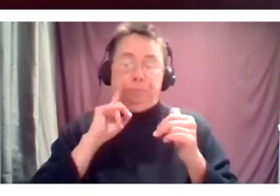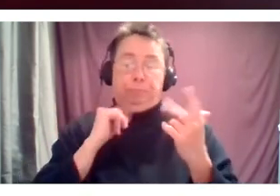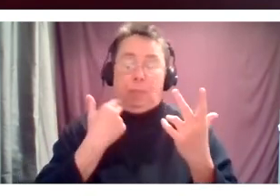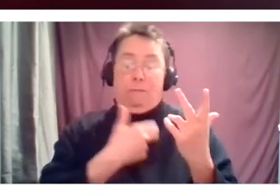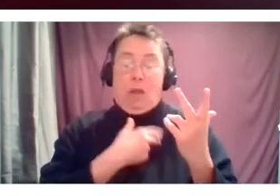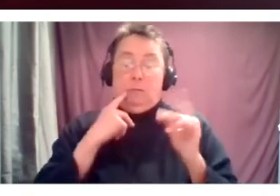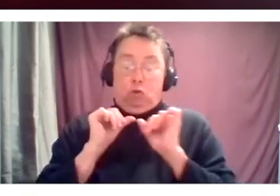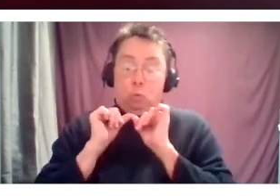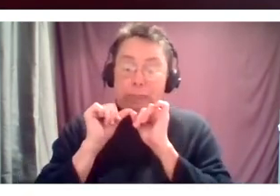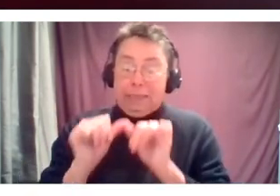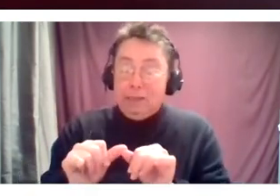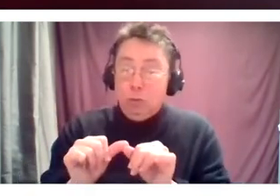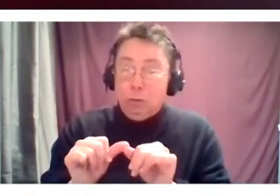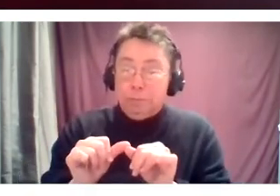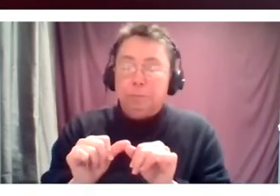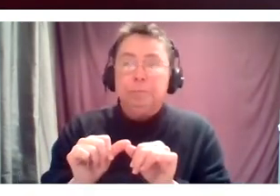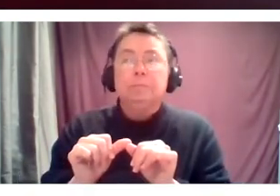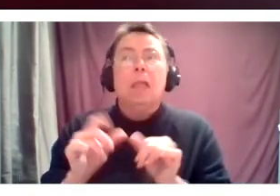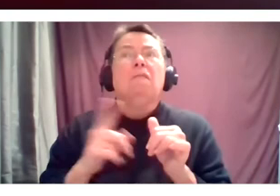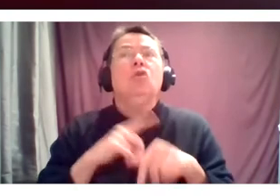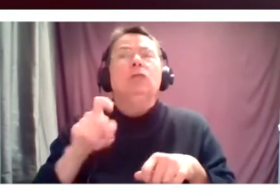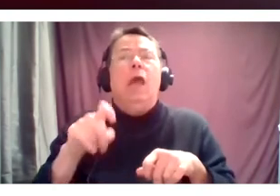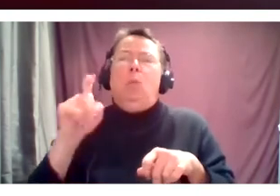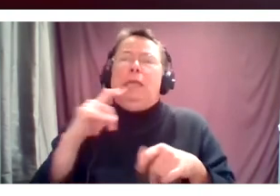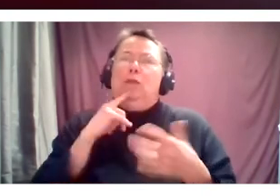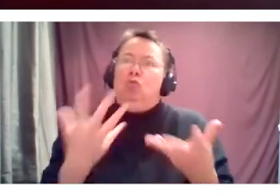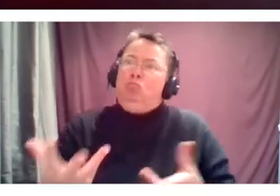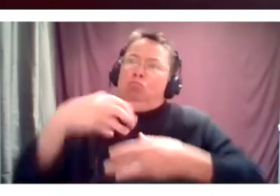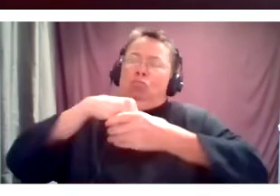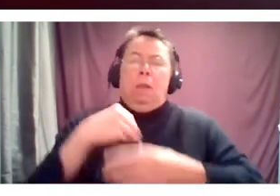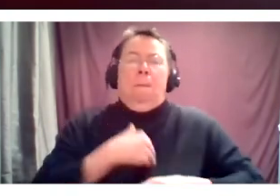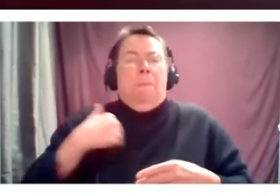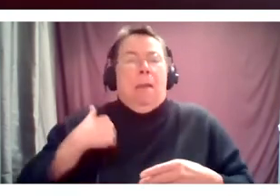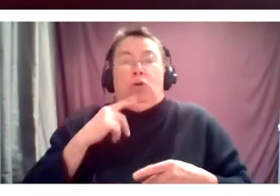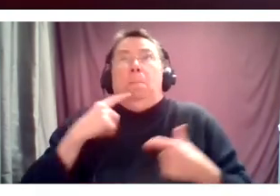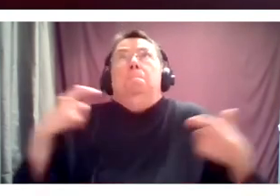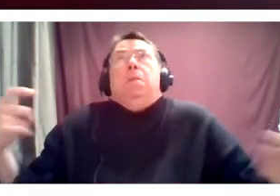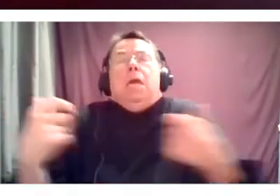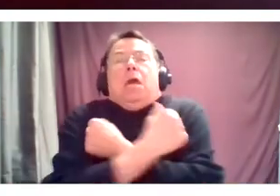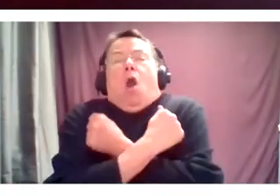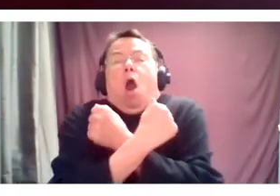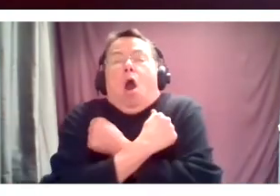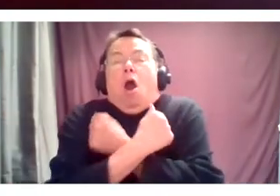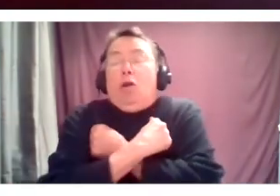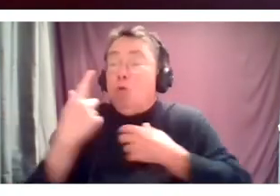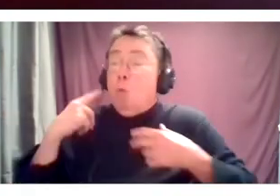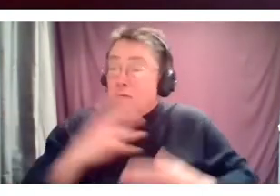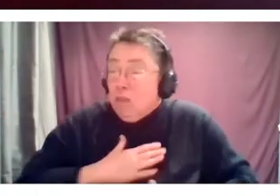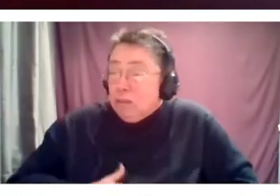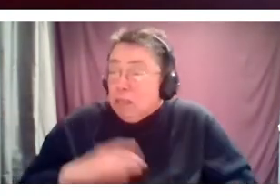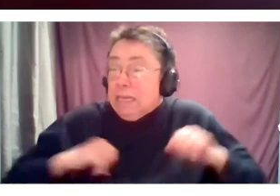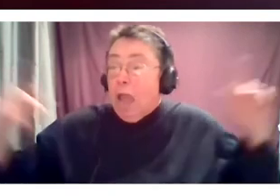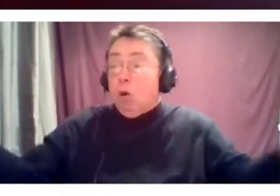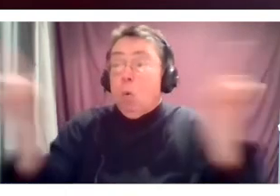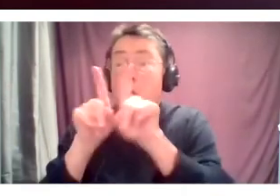exist is to embrace our members in very huge hugs when we can be physically together again. So